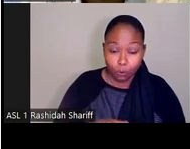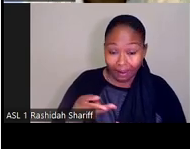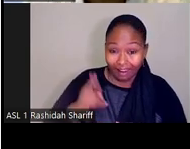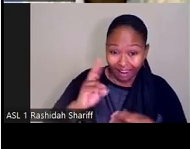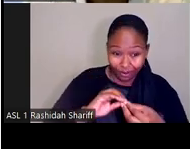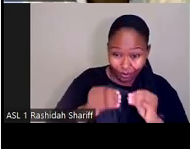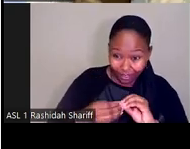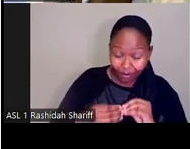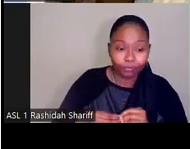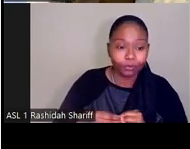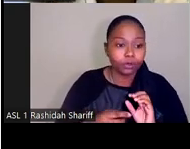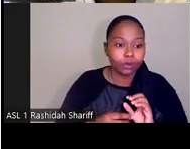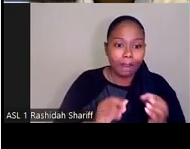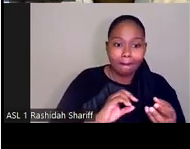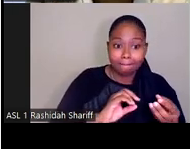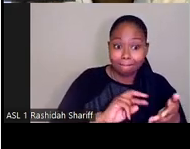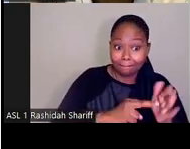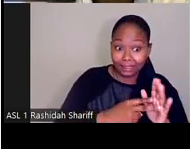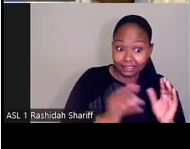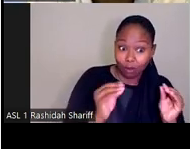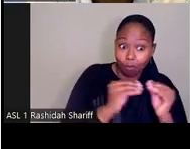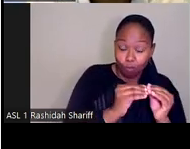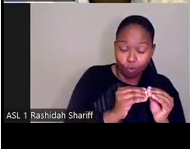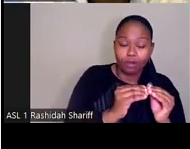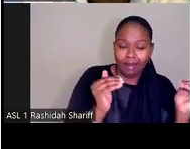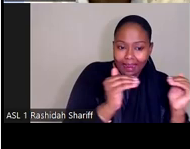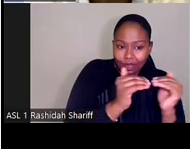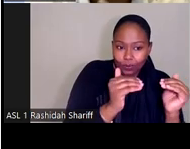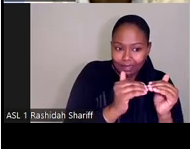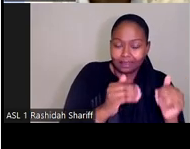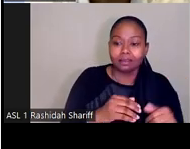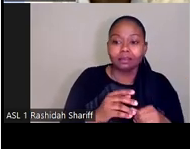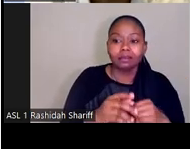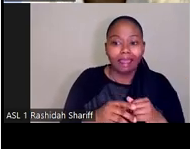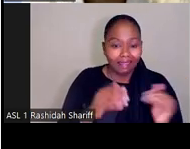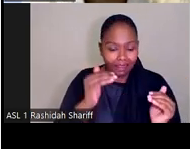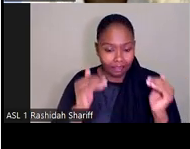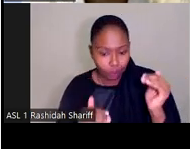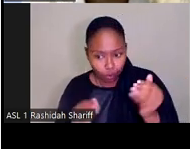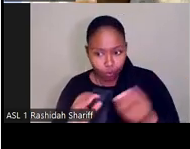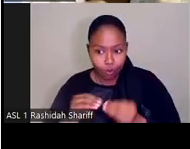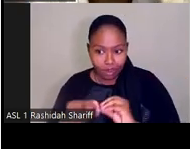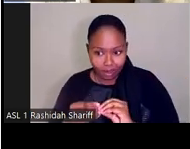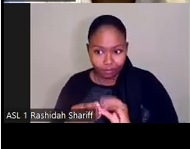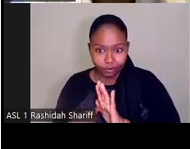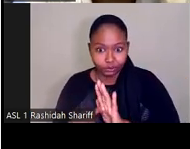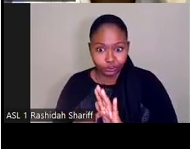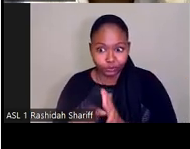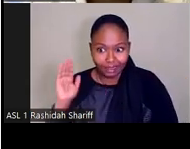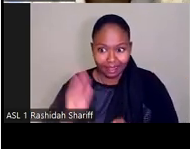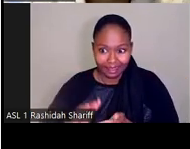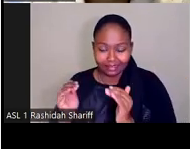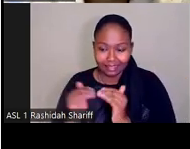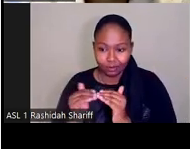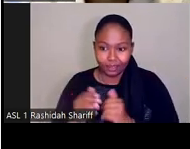indicates more equity, which means there's less variation between the groups. And a lower number indicates less equity, which means there's a large variation